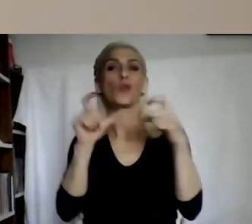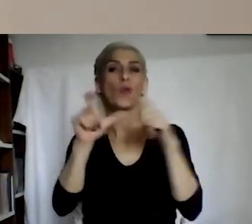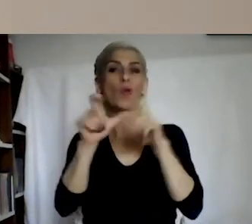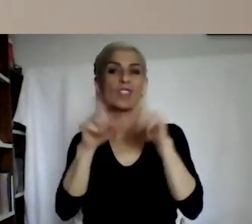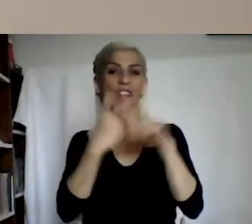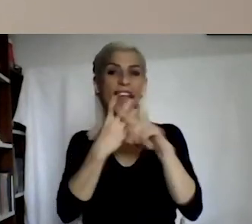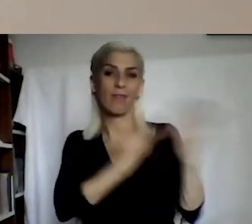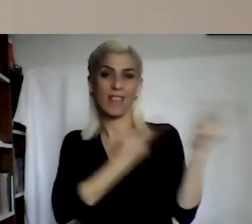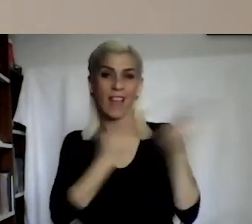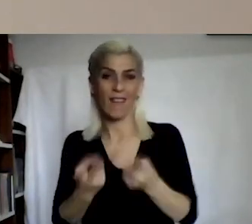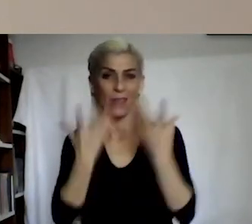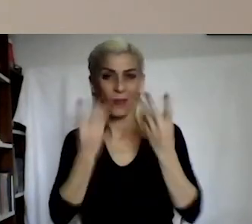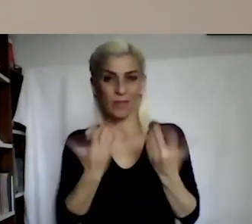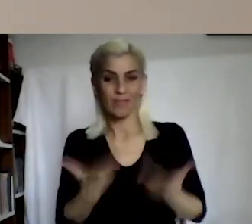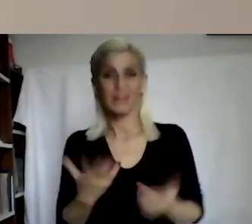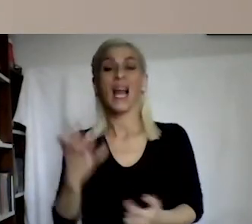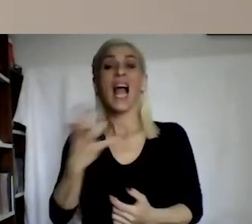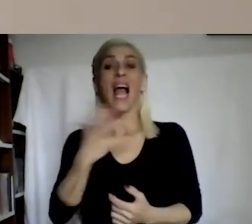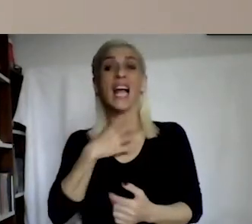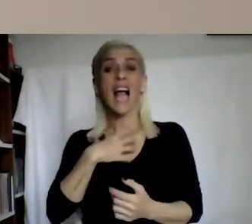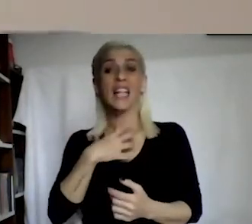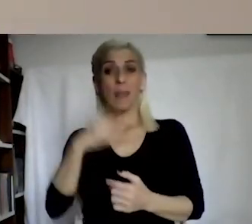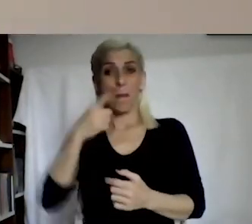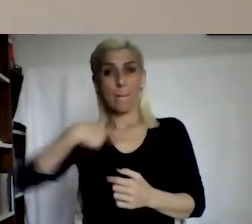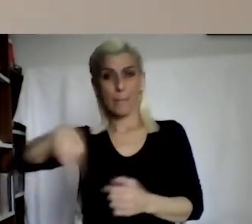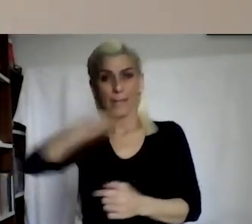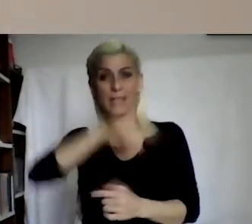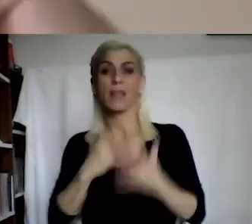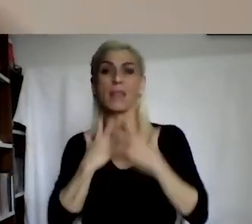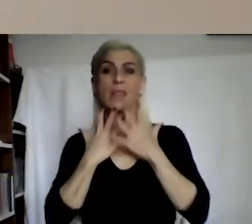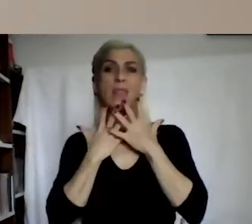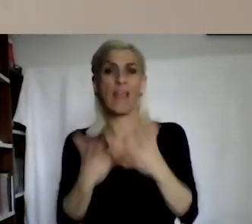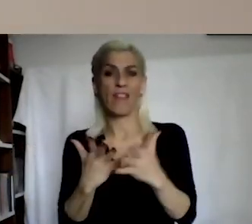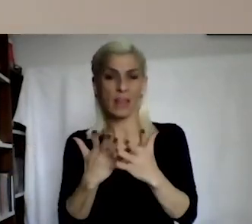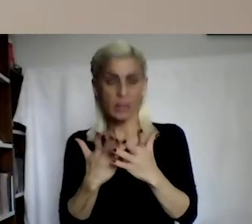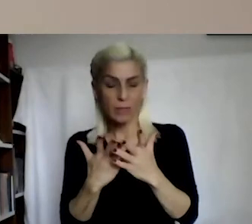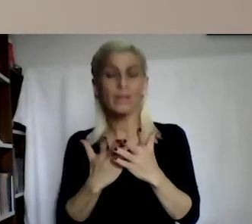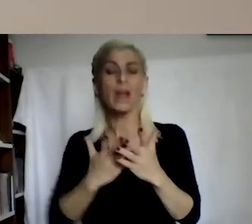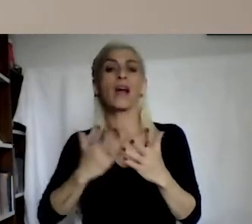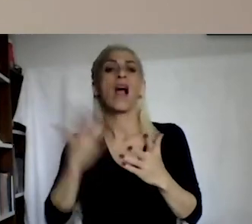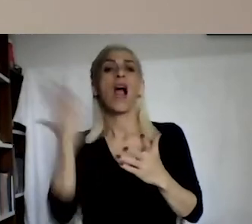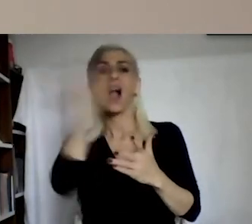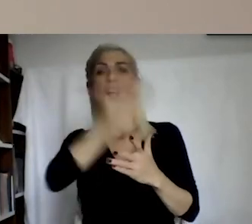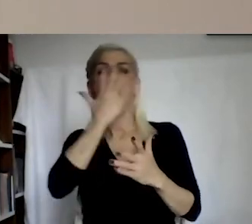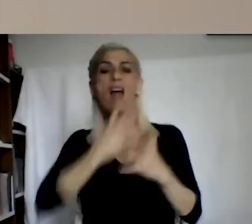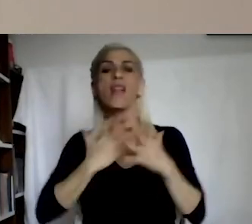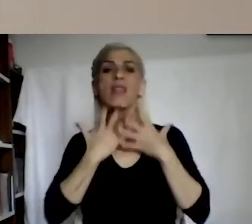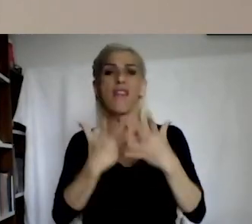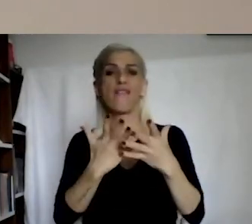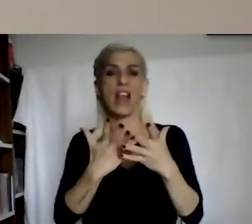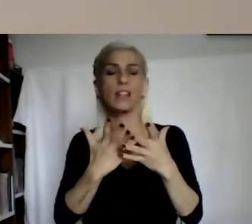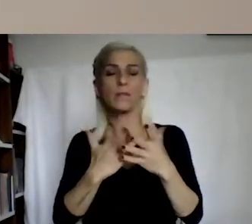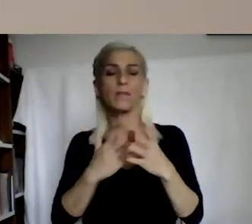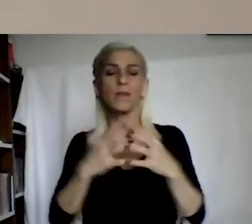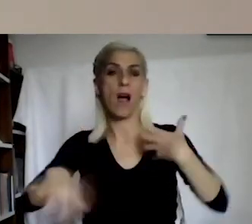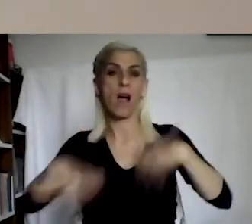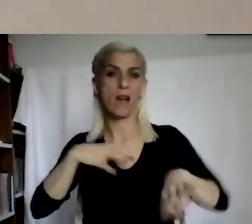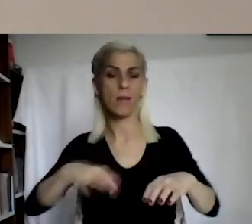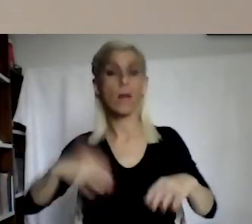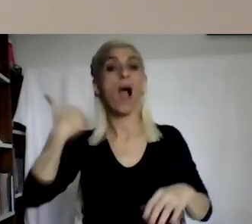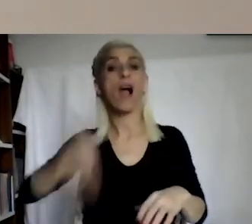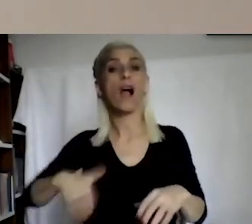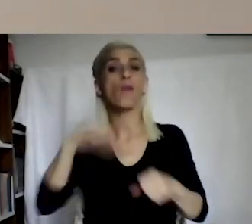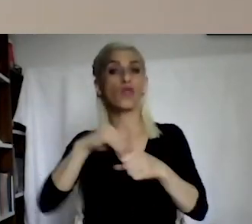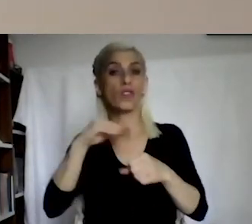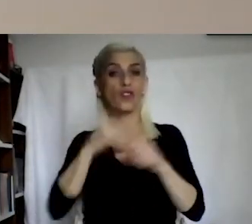She will talk about the sharp difference between hate speech and defamatory speech and the positive obligation of the public